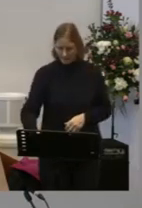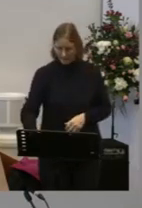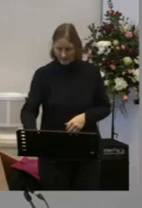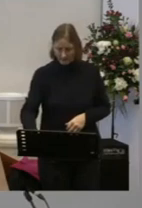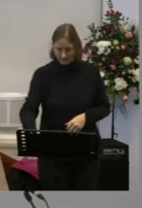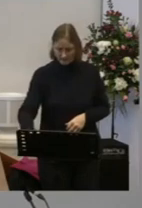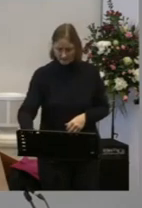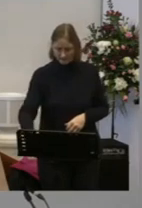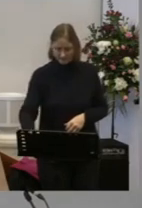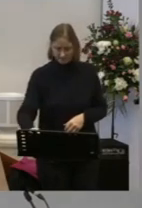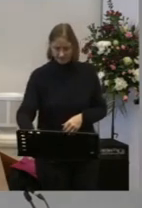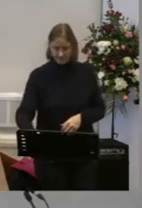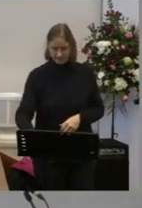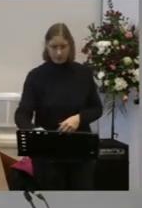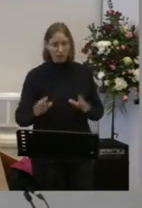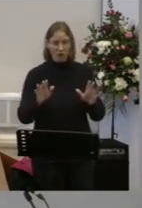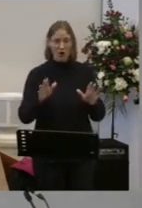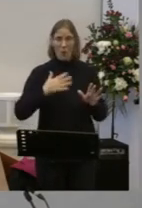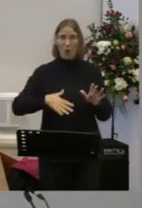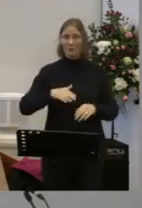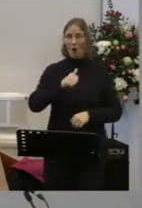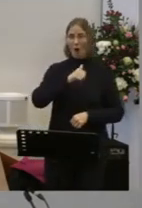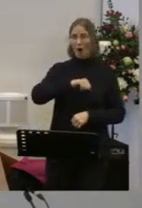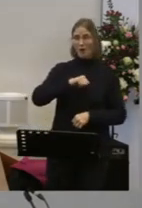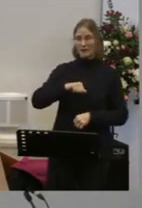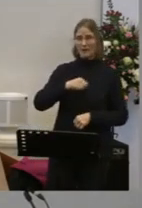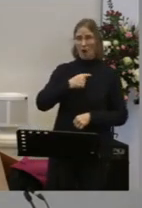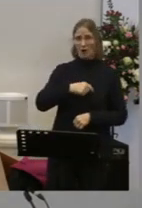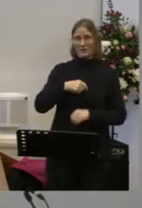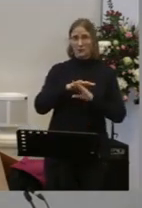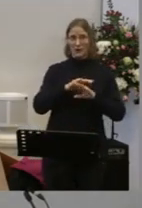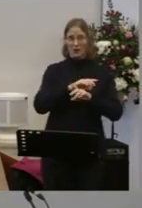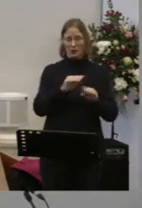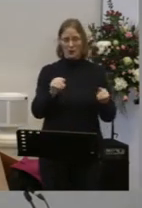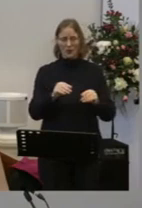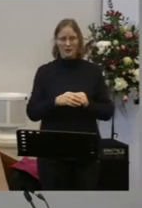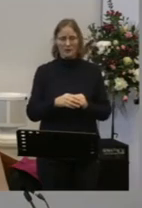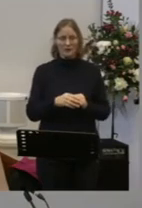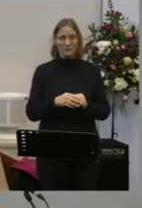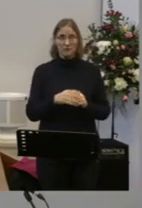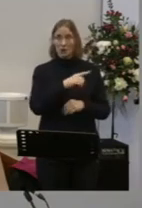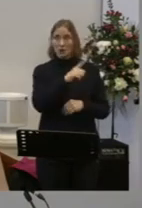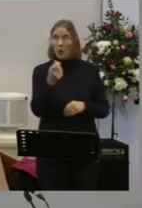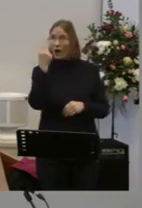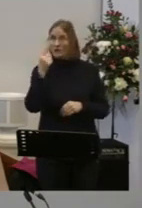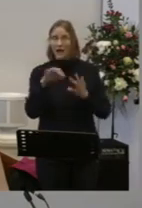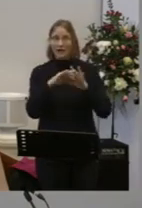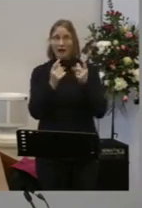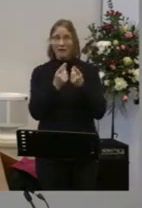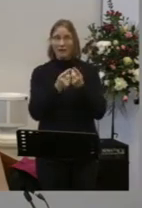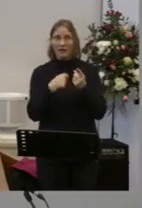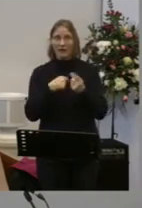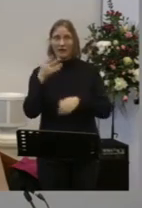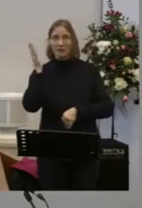Let me level with you for a minute As I come to the end If you are Understanding everything That I've